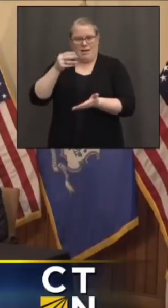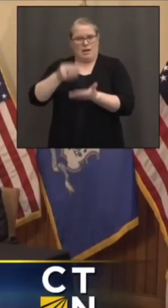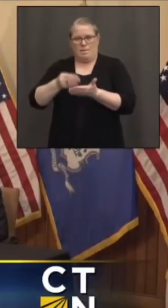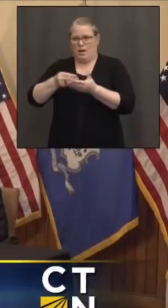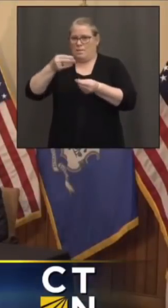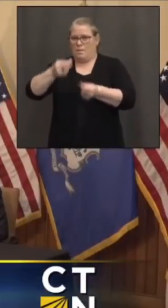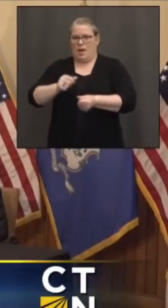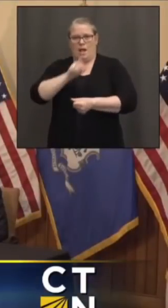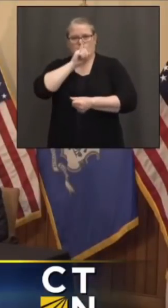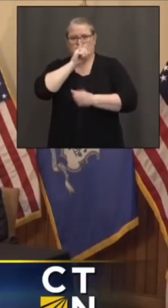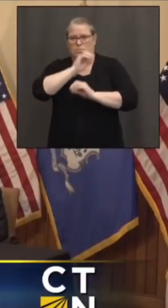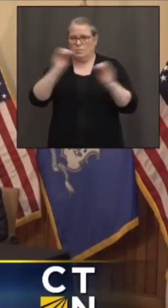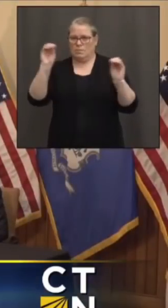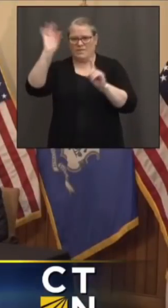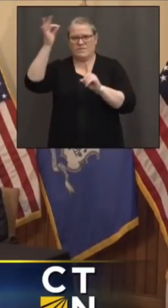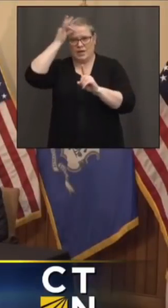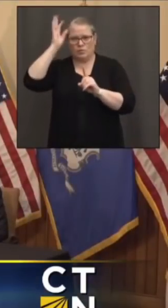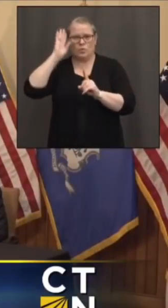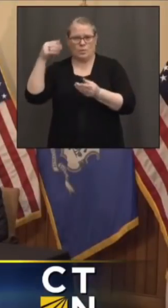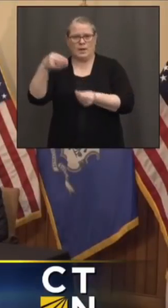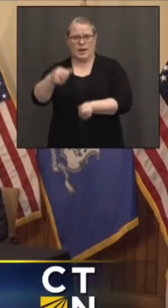The Associated Press.